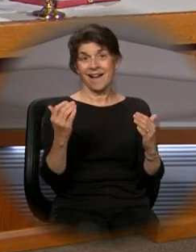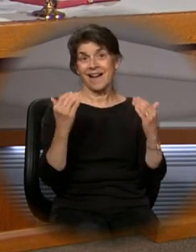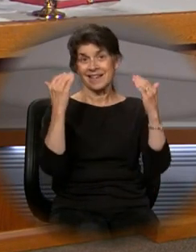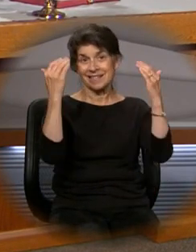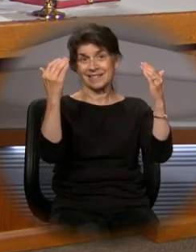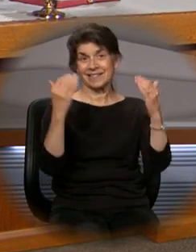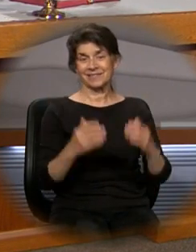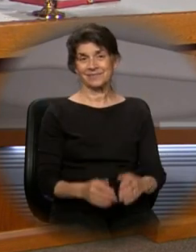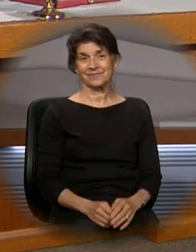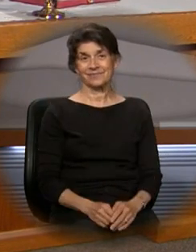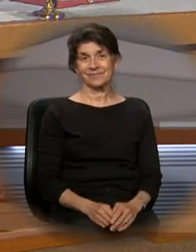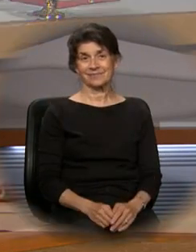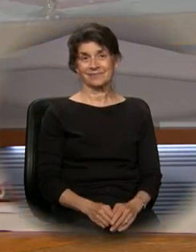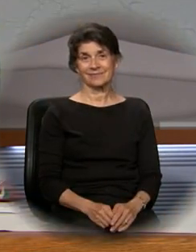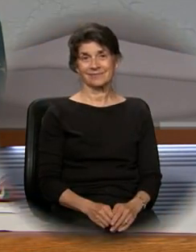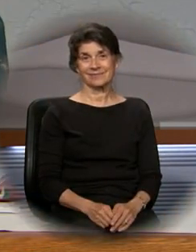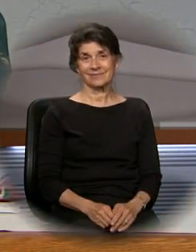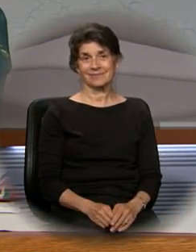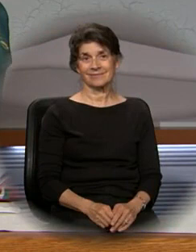in the highest.